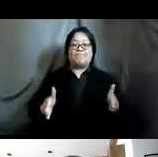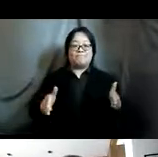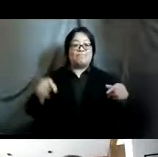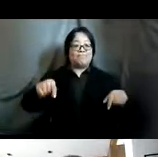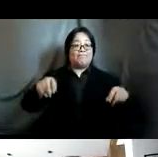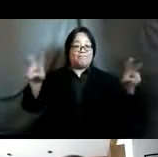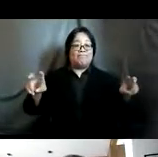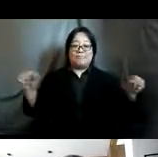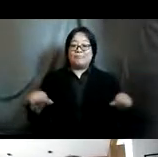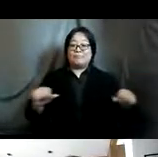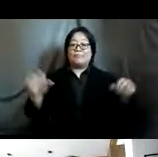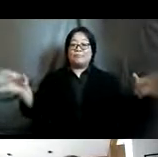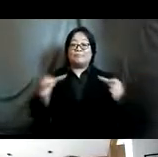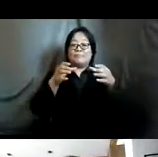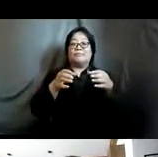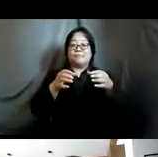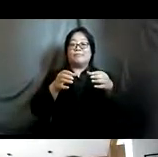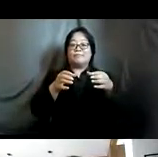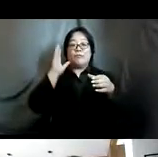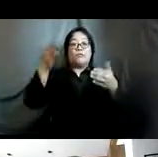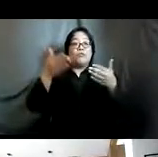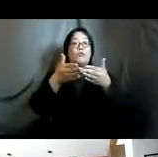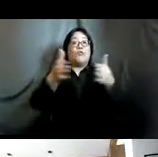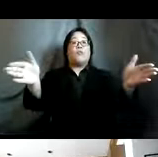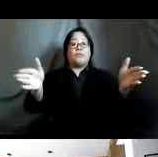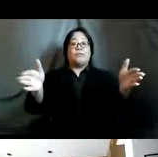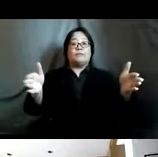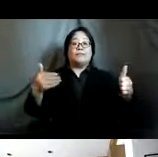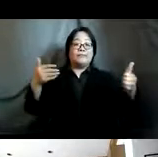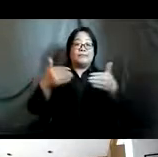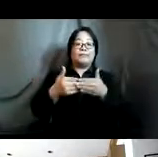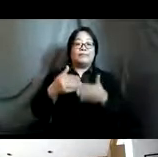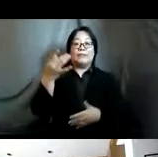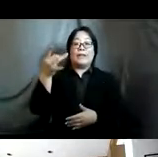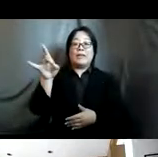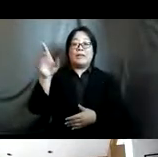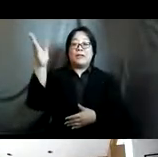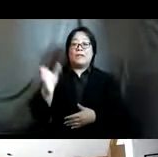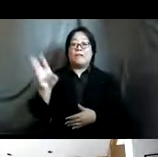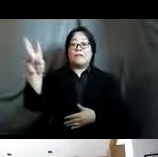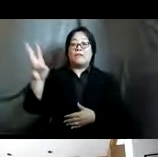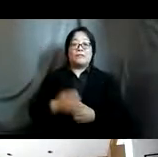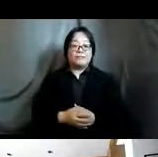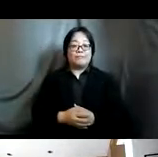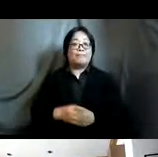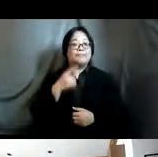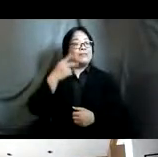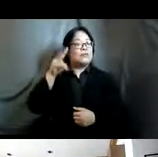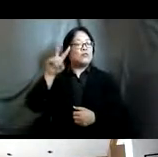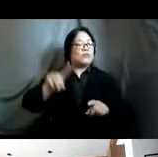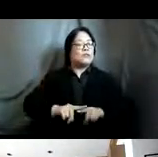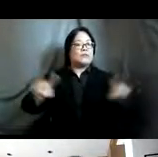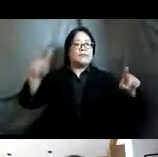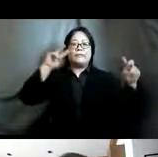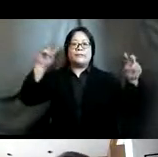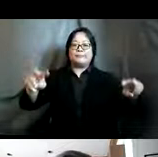coalition is open and will be open till the 18th of june and they're really looking really looking at two different ways by which you can be